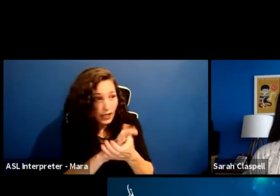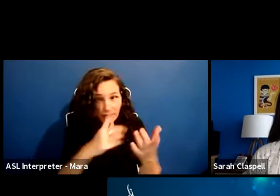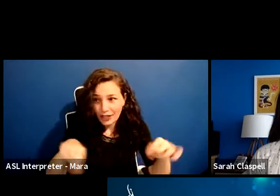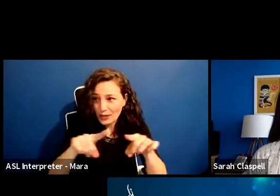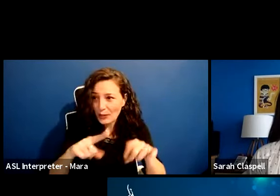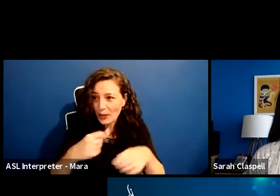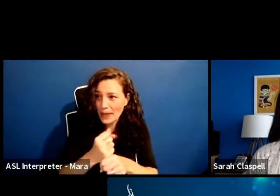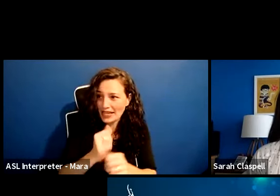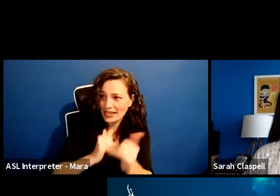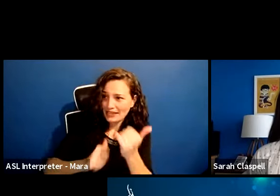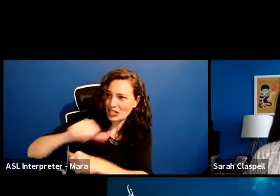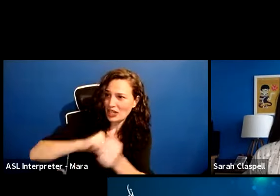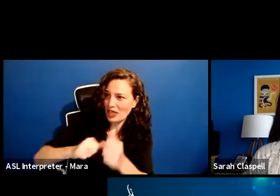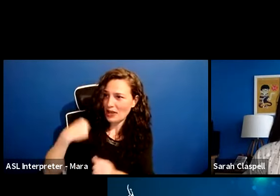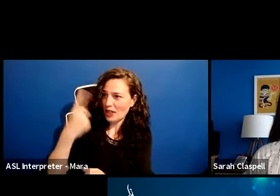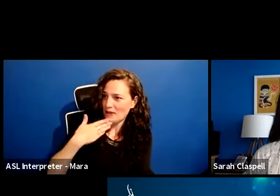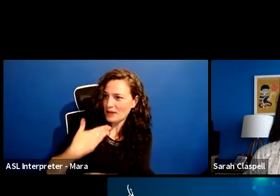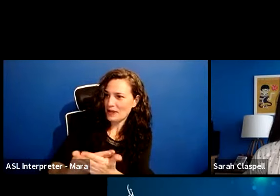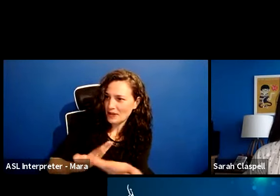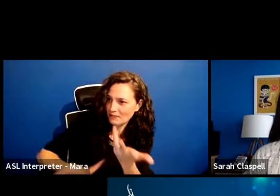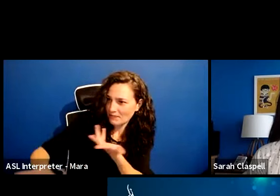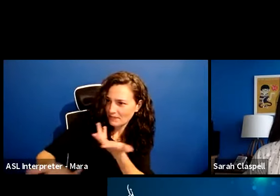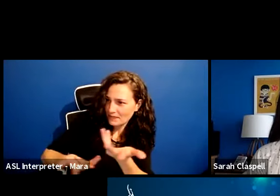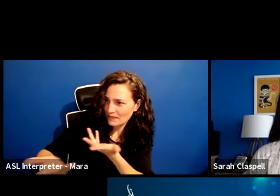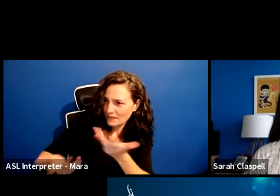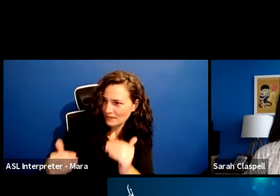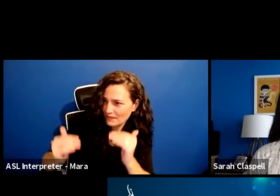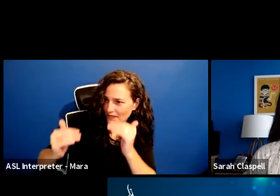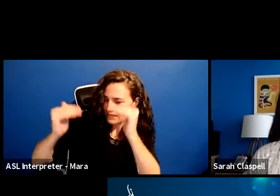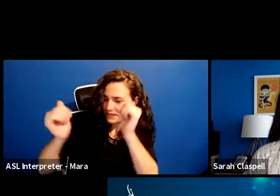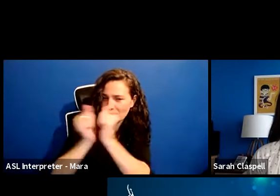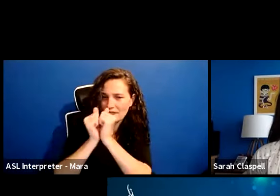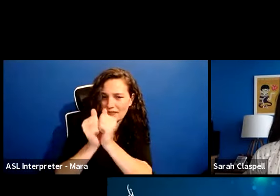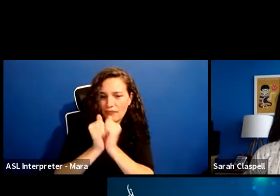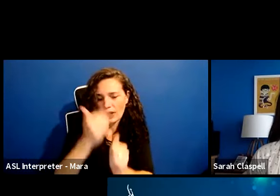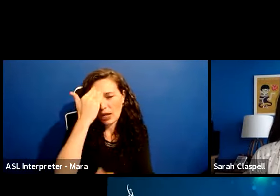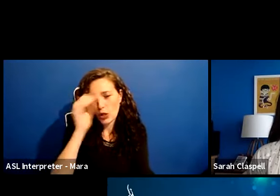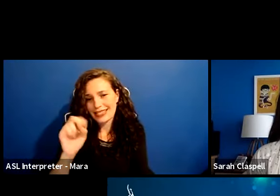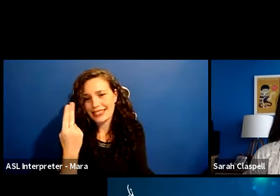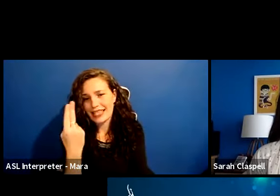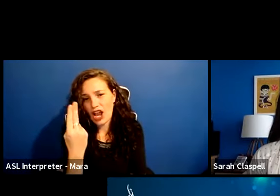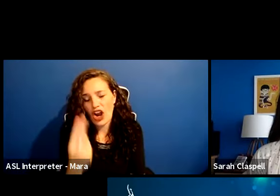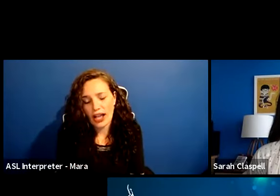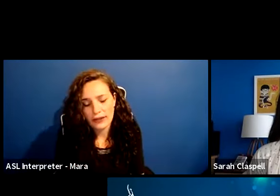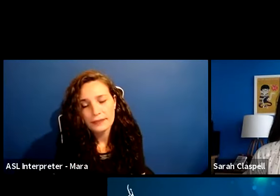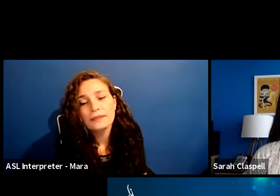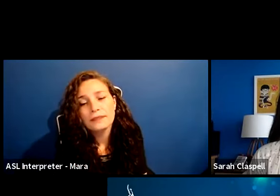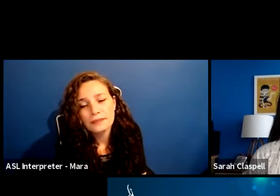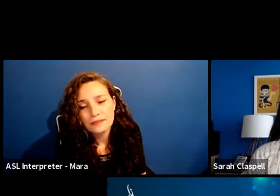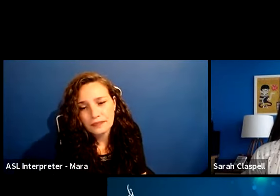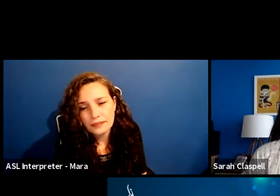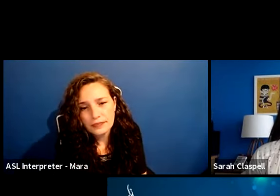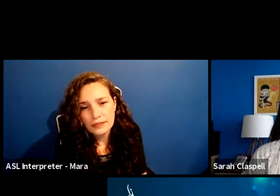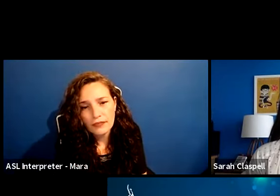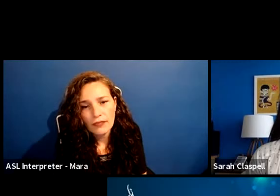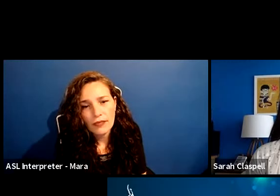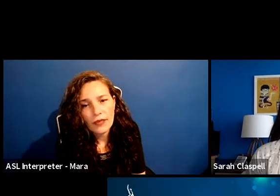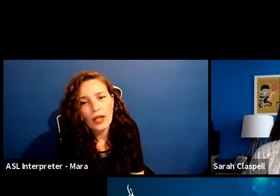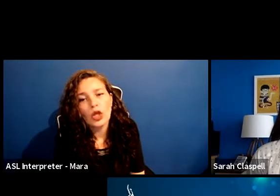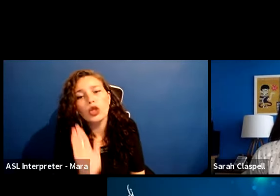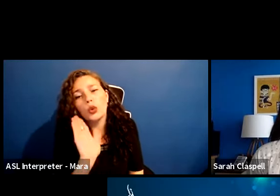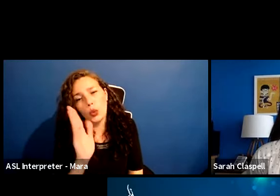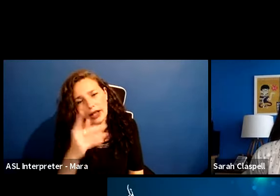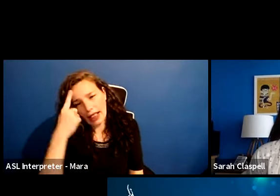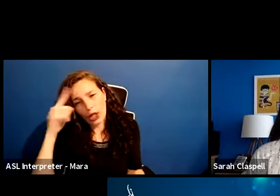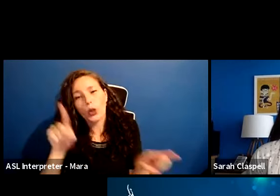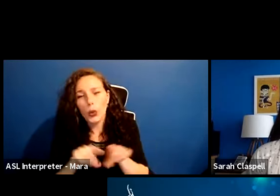look good. You're going to make them look good. Um, but I know, um, Sarah, Sarah's, I'm, I'm going to say you're going to agree with me, Sarah, on all of this.